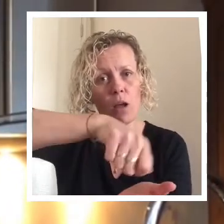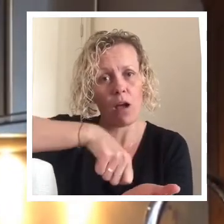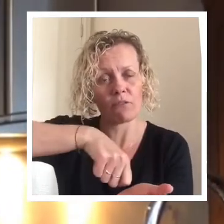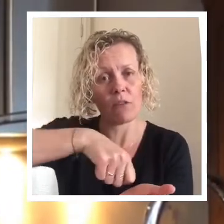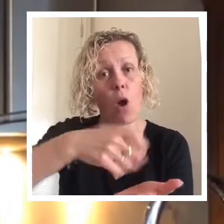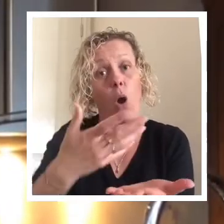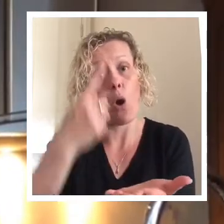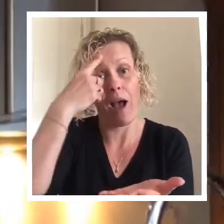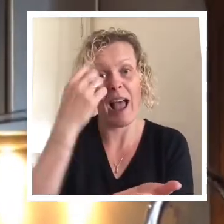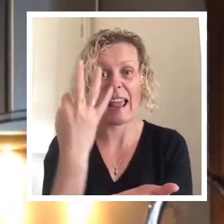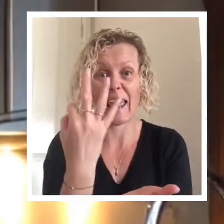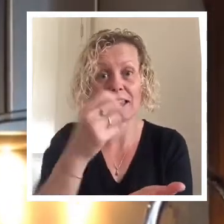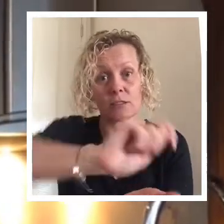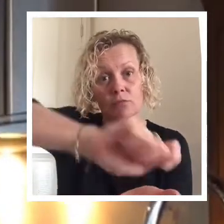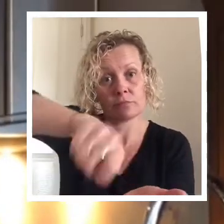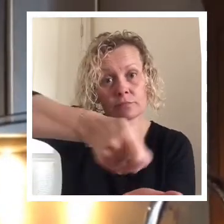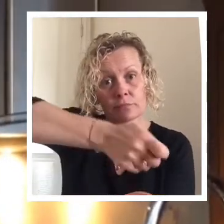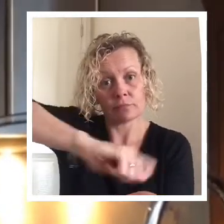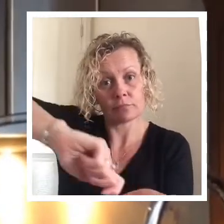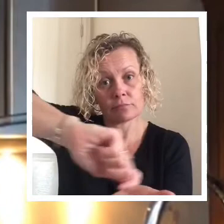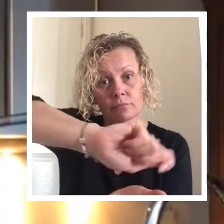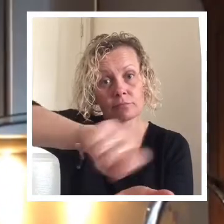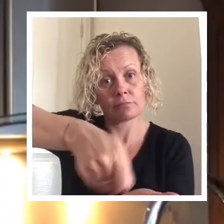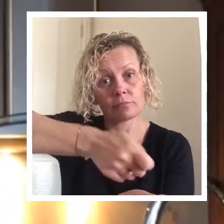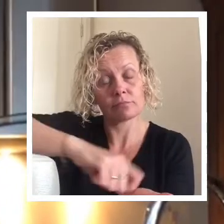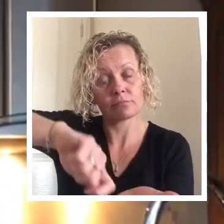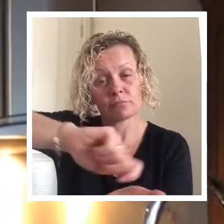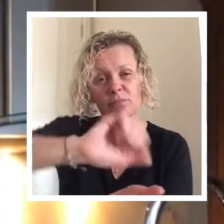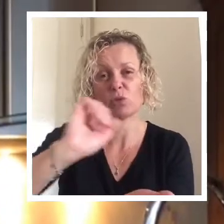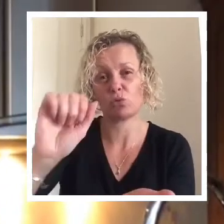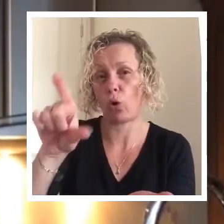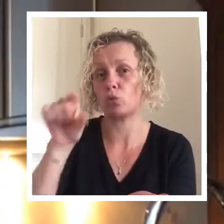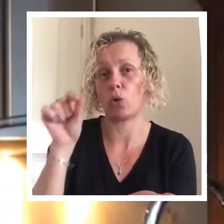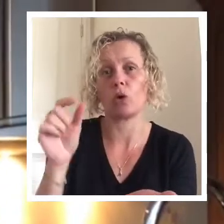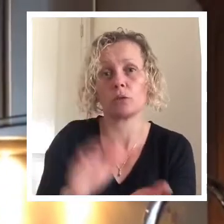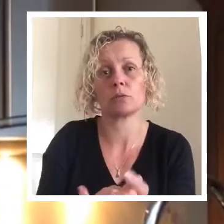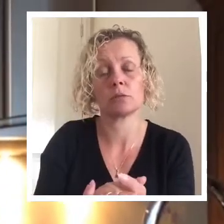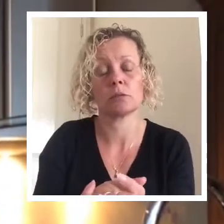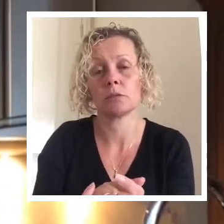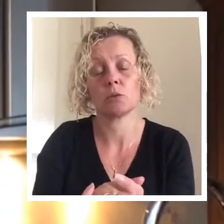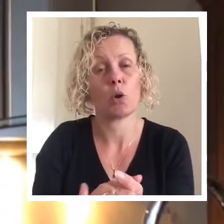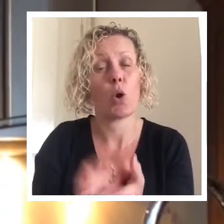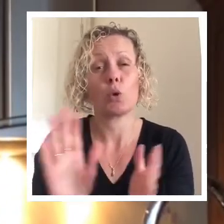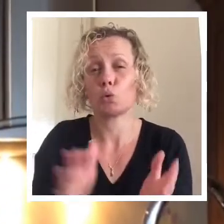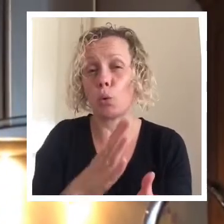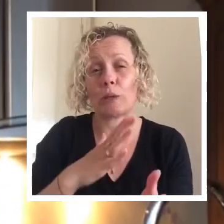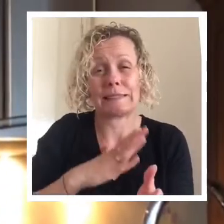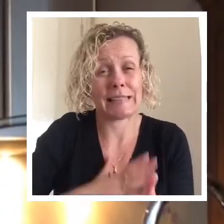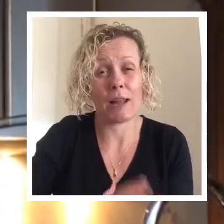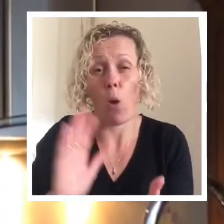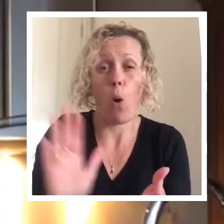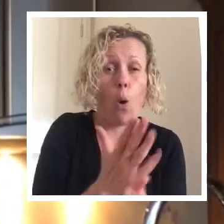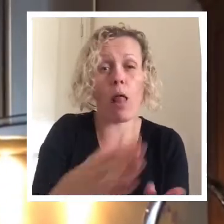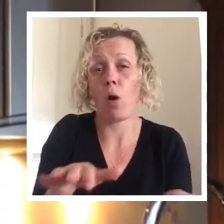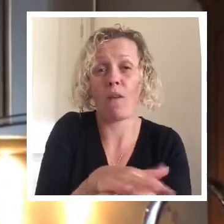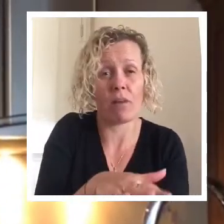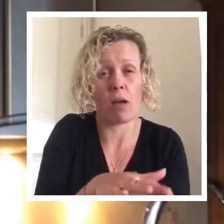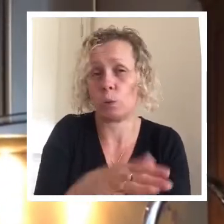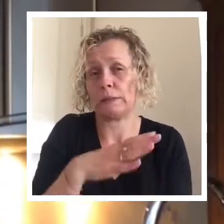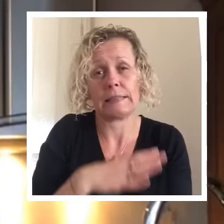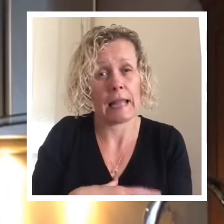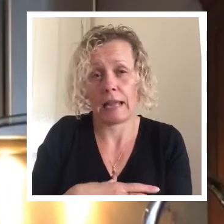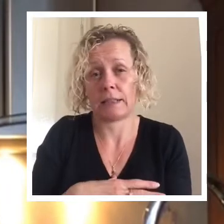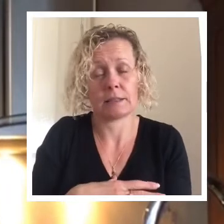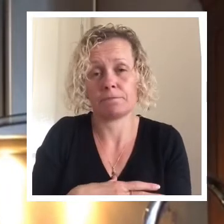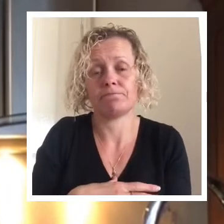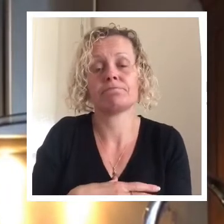we can do our figure of eight. Now it doesn't all have to be covered so just give it a little mix